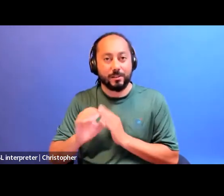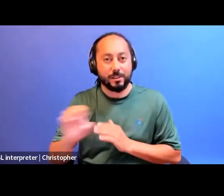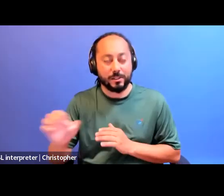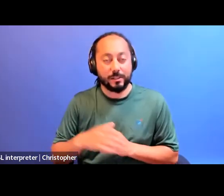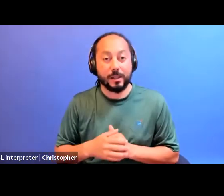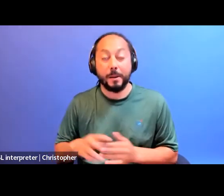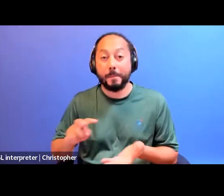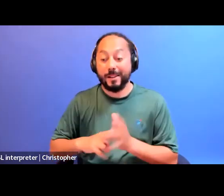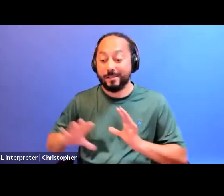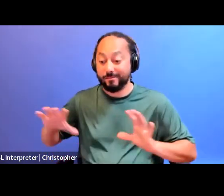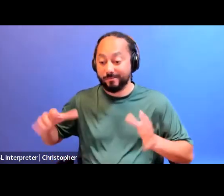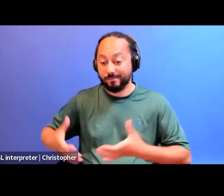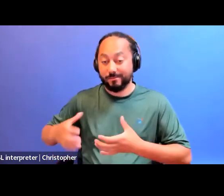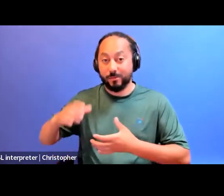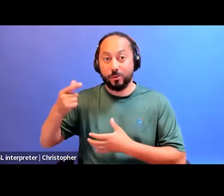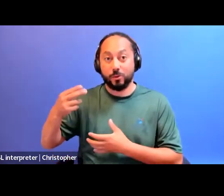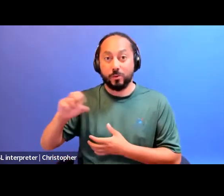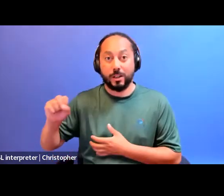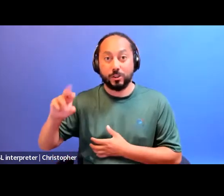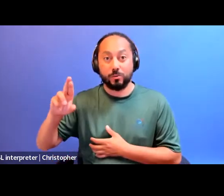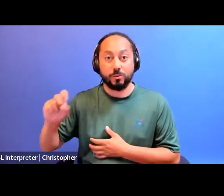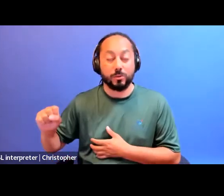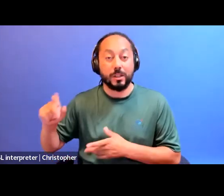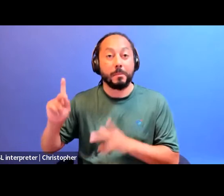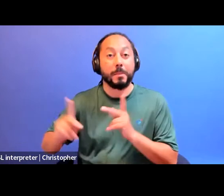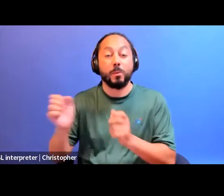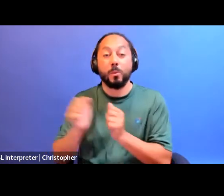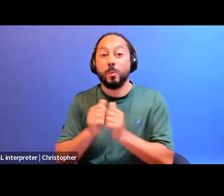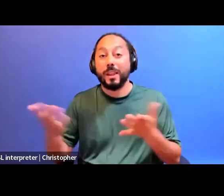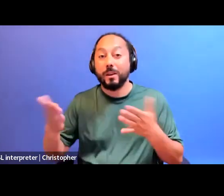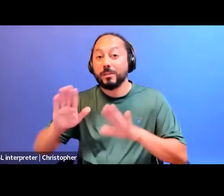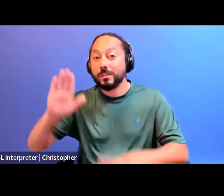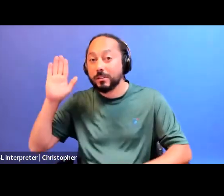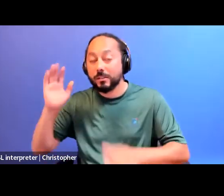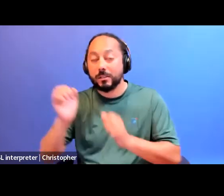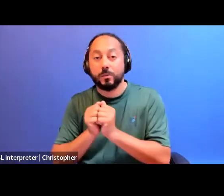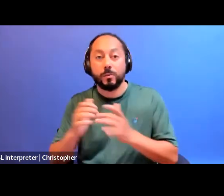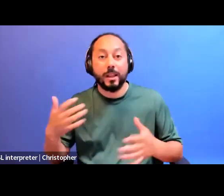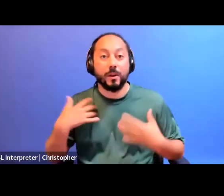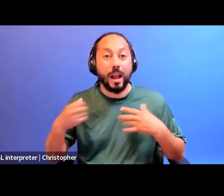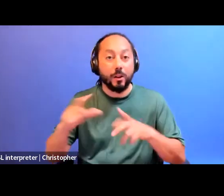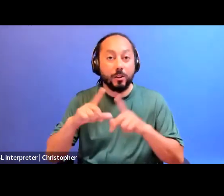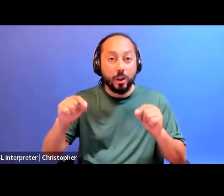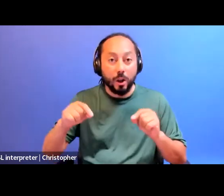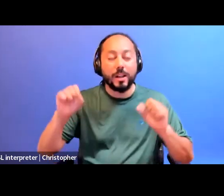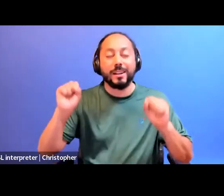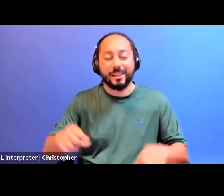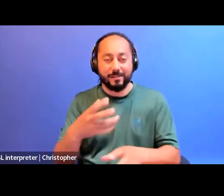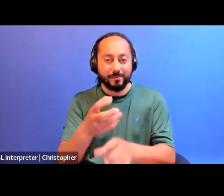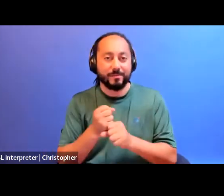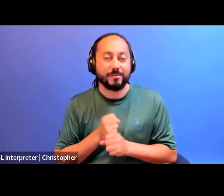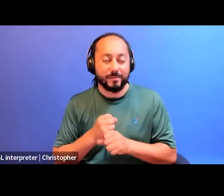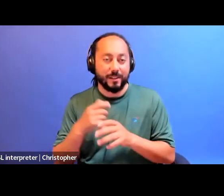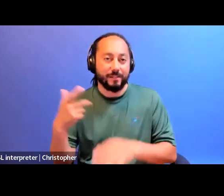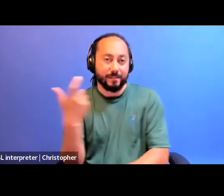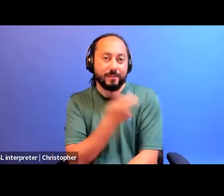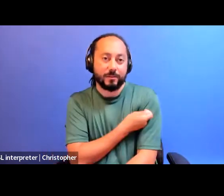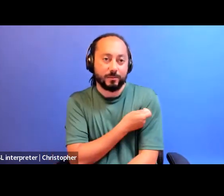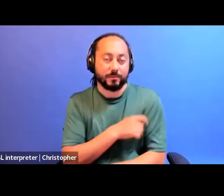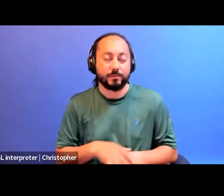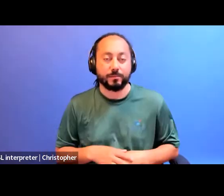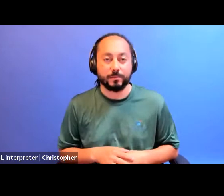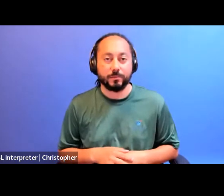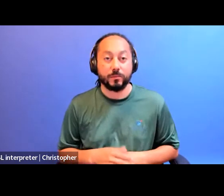that allowed those without health cards or citizenship to receive vaccination. Brilliantly, Indigenous harm